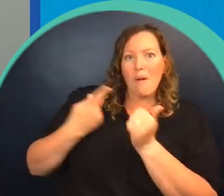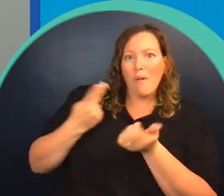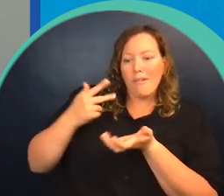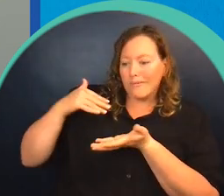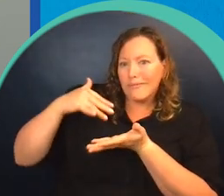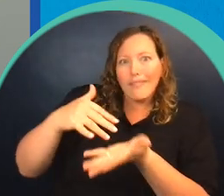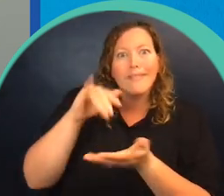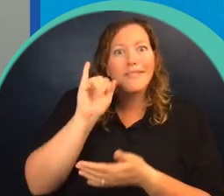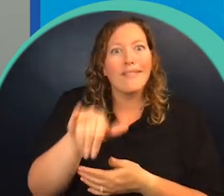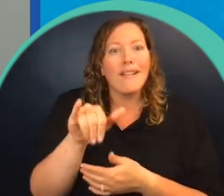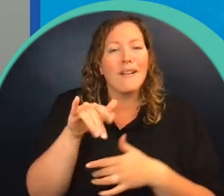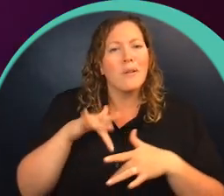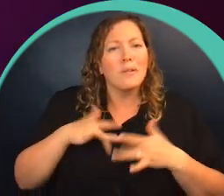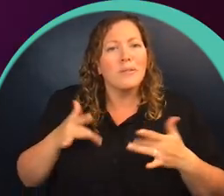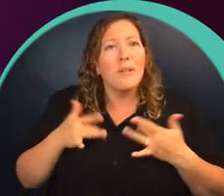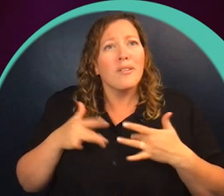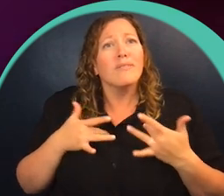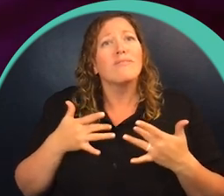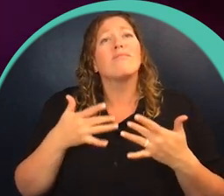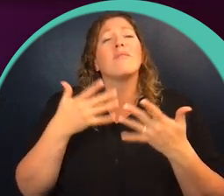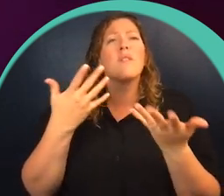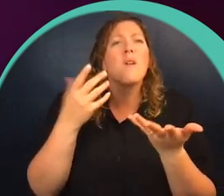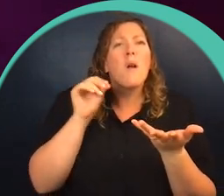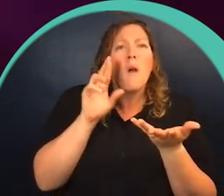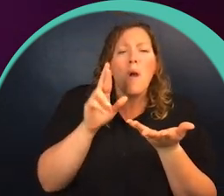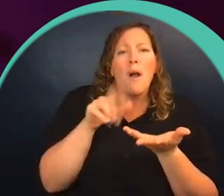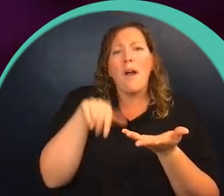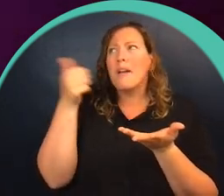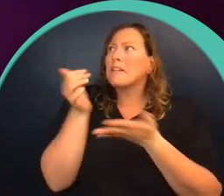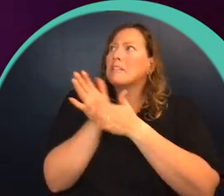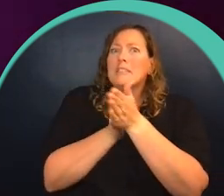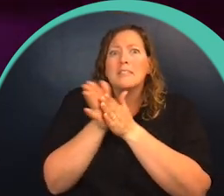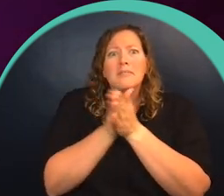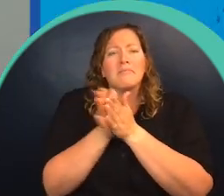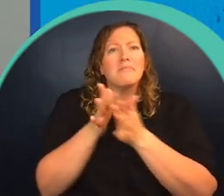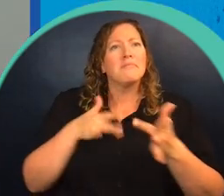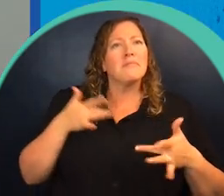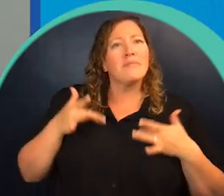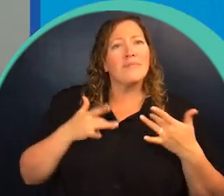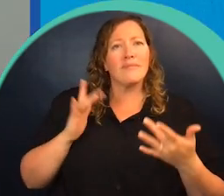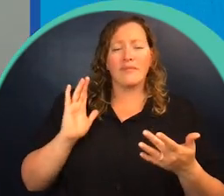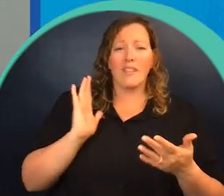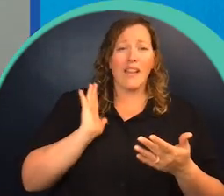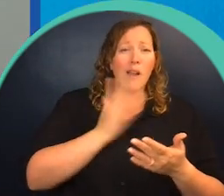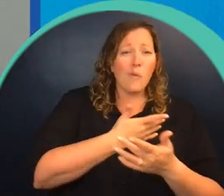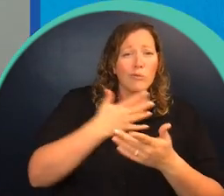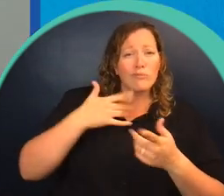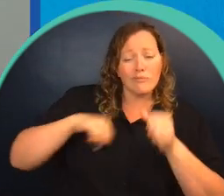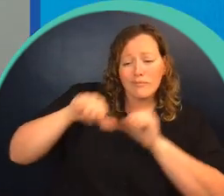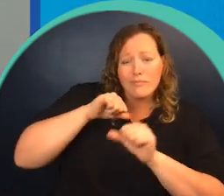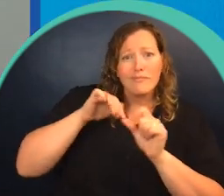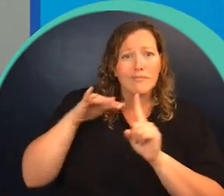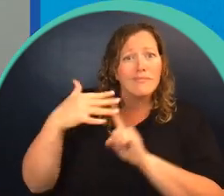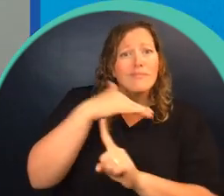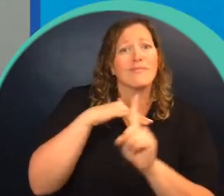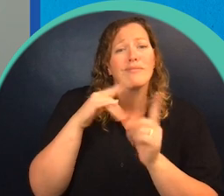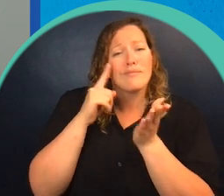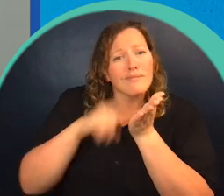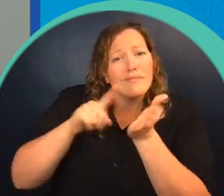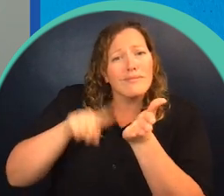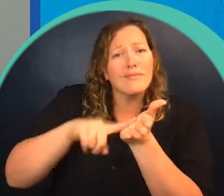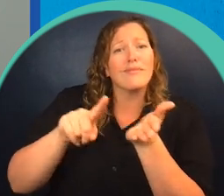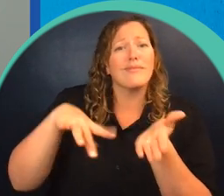you'd like to learn more about what we found while studying the big brown bats living in High Park, or if you want to learn about some of the other